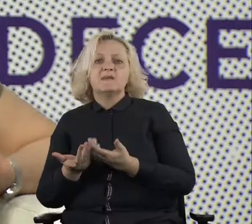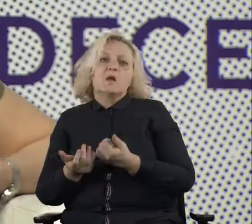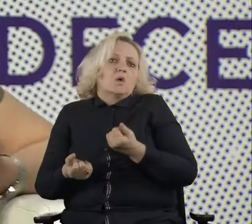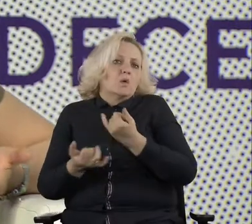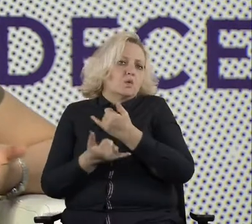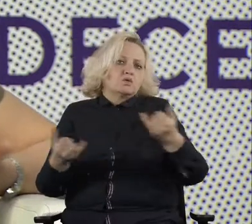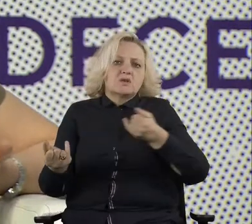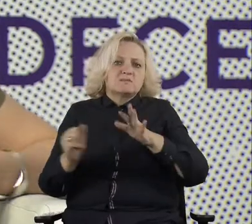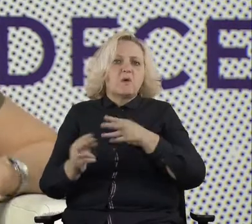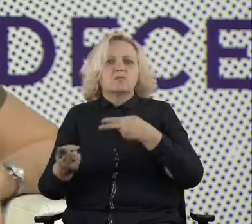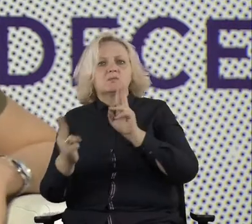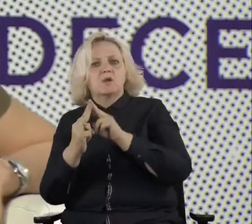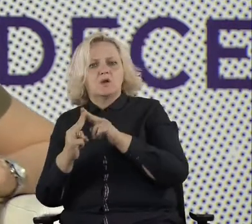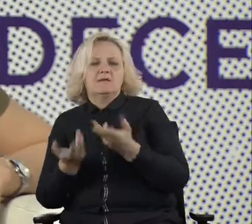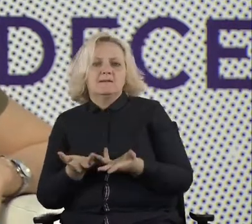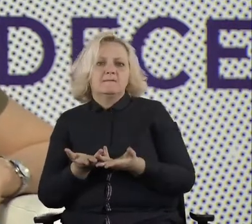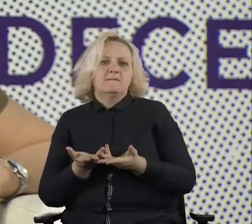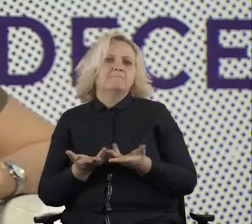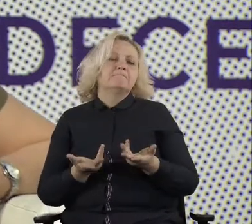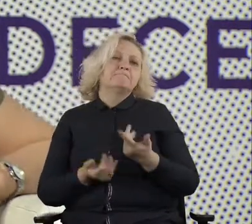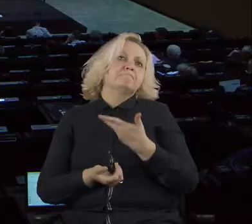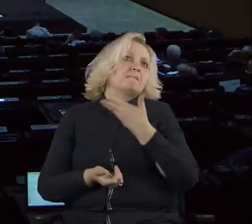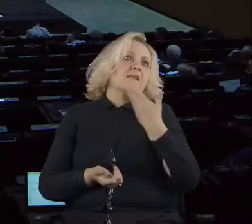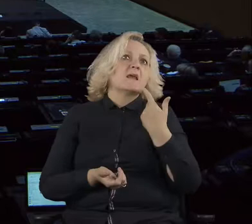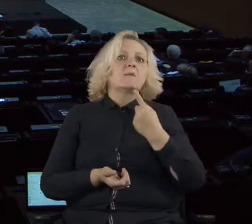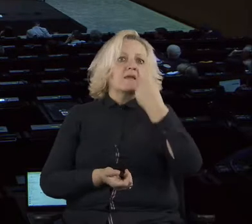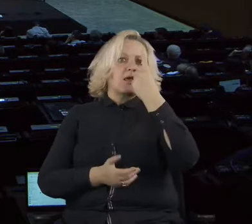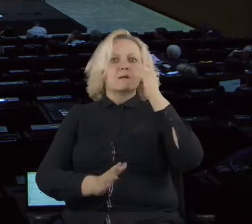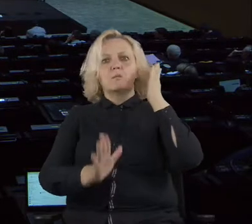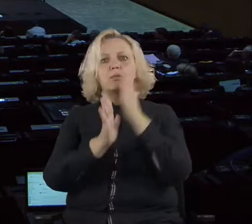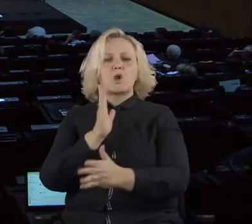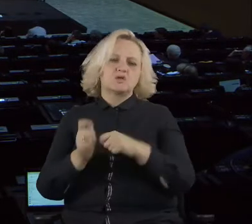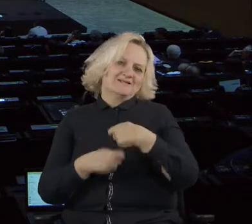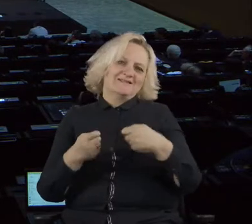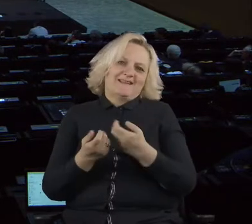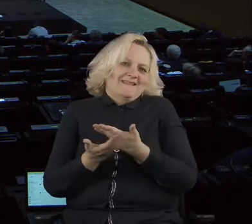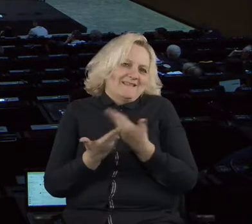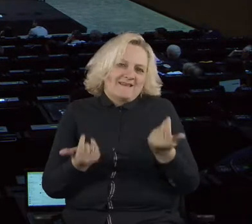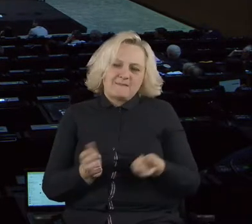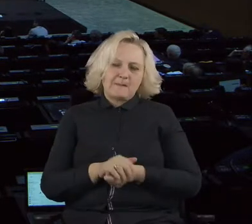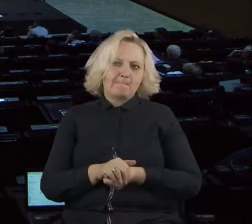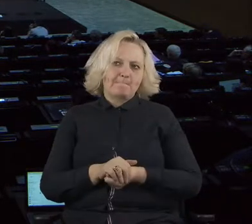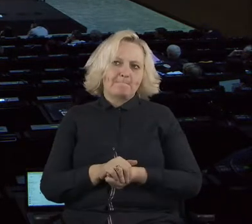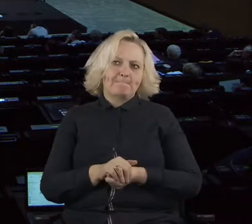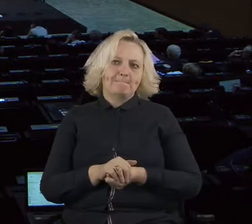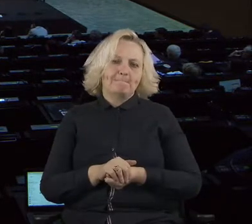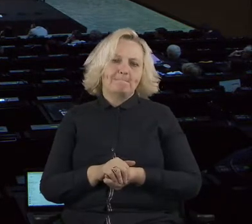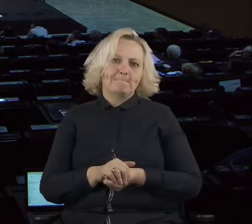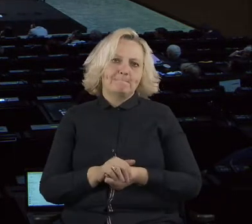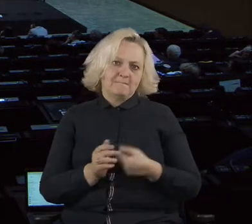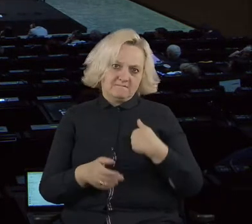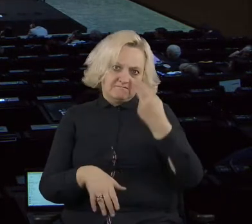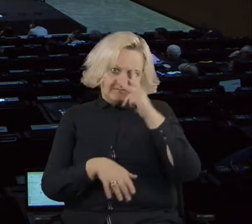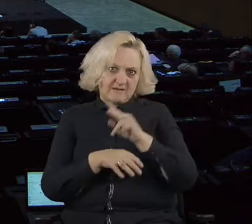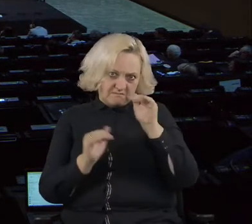there's no silver, uh, bullet, so to say, um, in terms of if we can trust, uh, government tech. Um, I